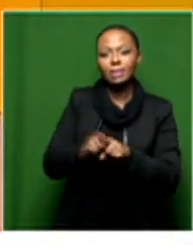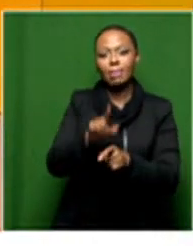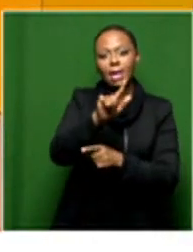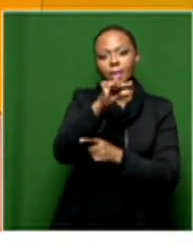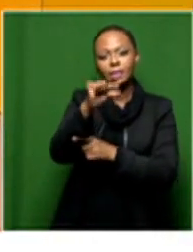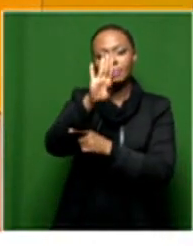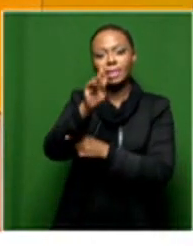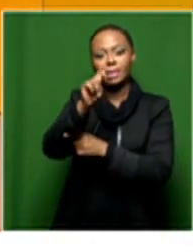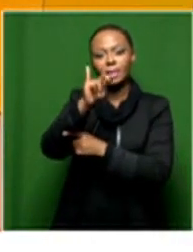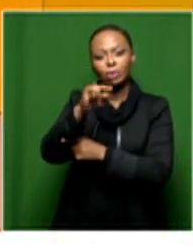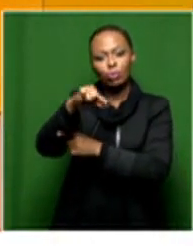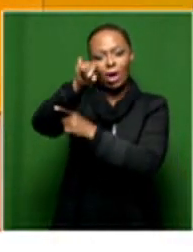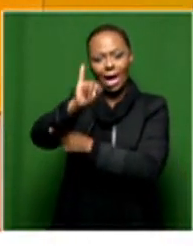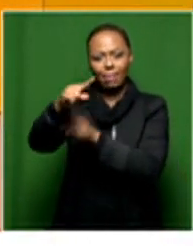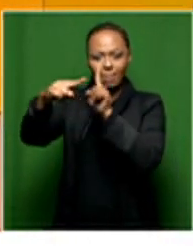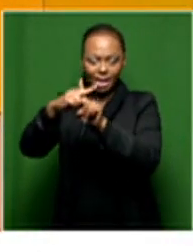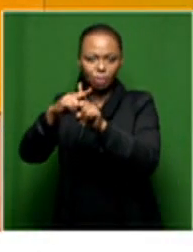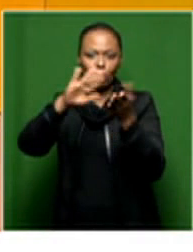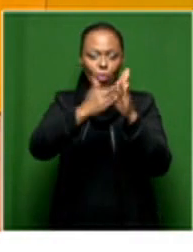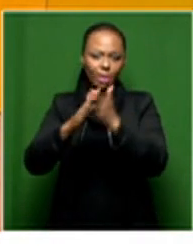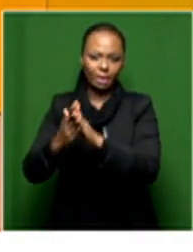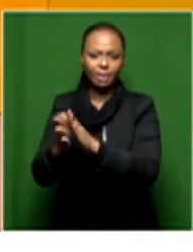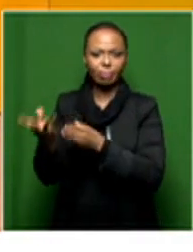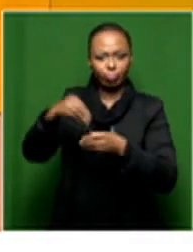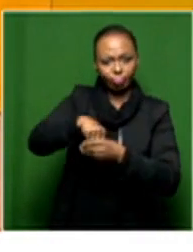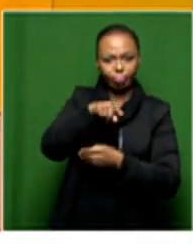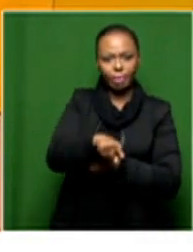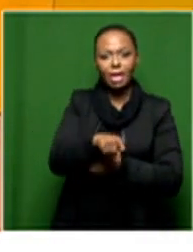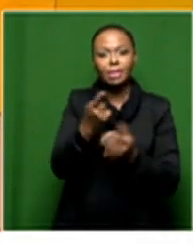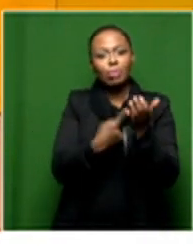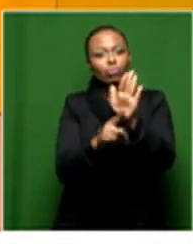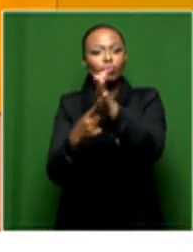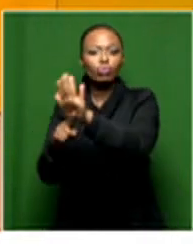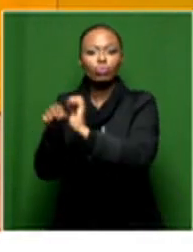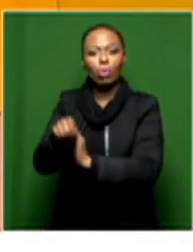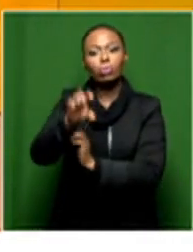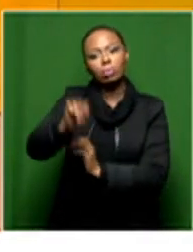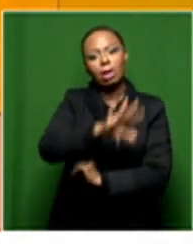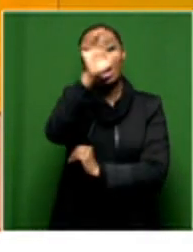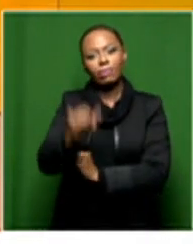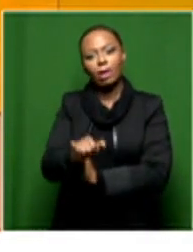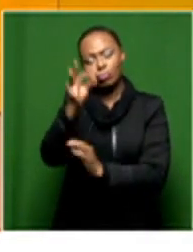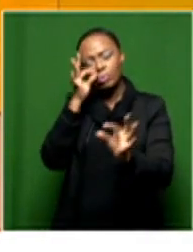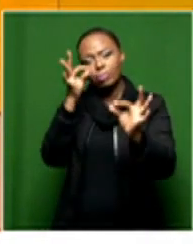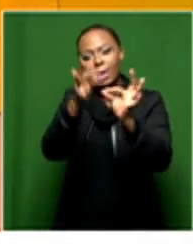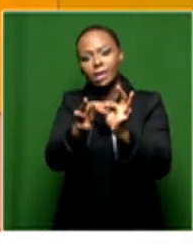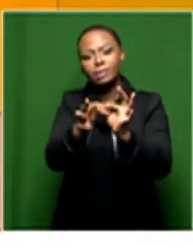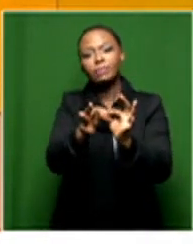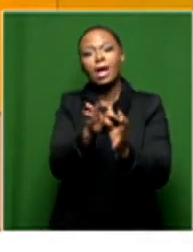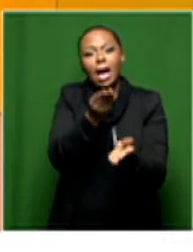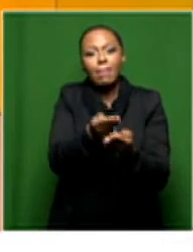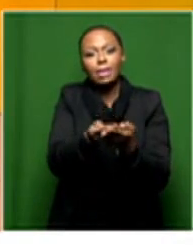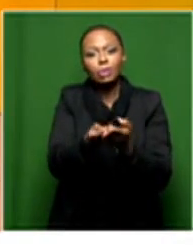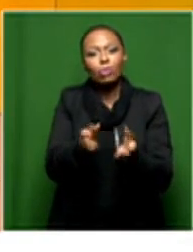LGBTQI plus community. Bodies Under Siege showcases a South African perspective on the abilities that these groups